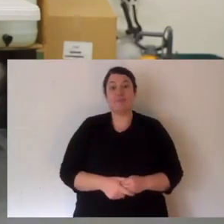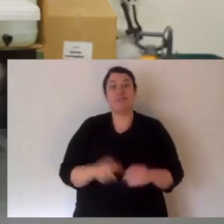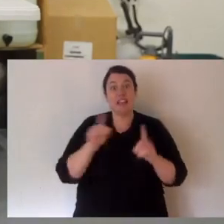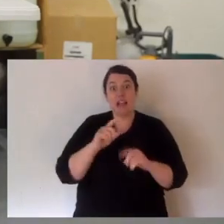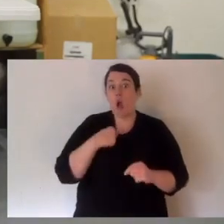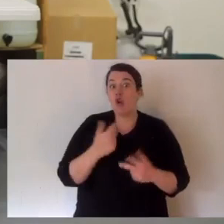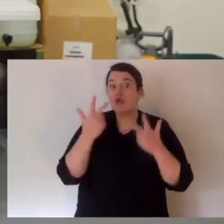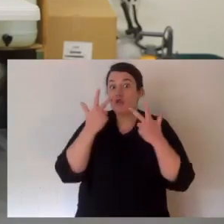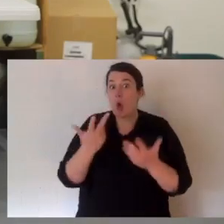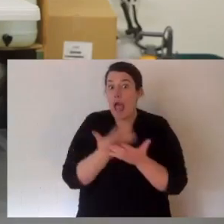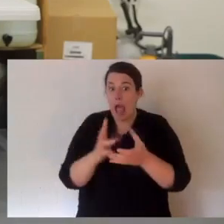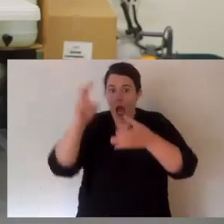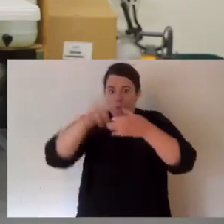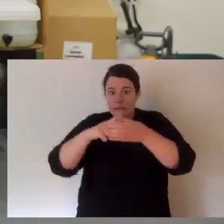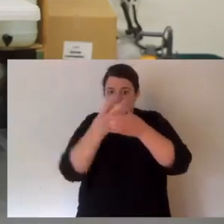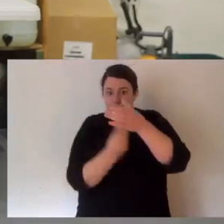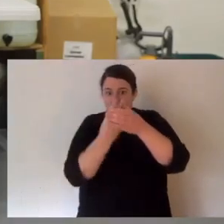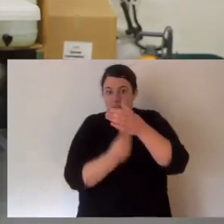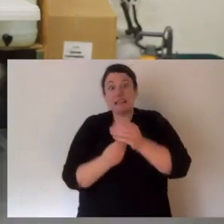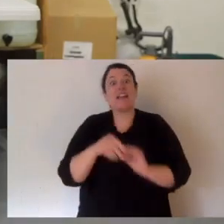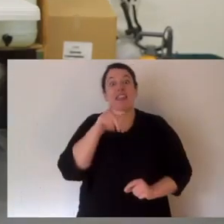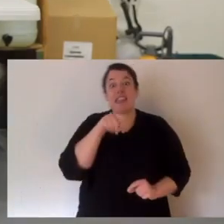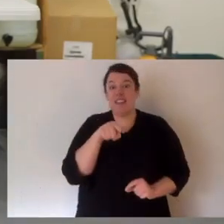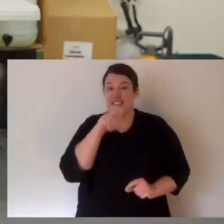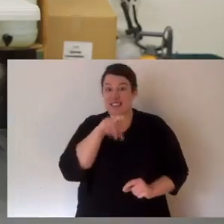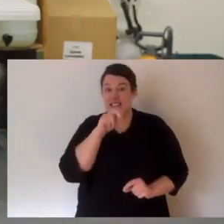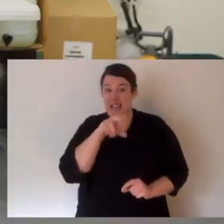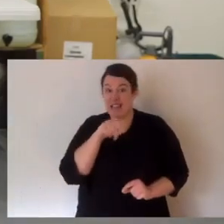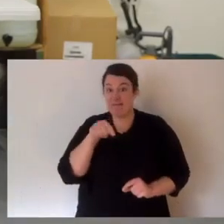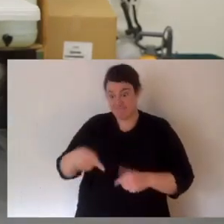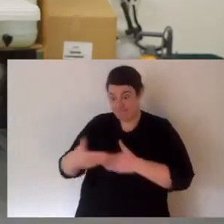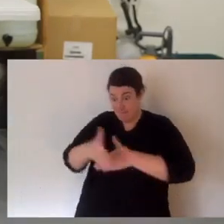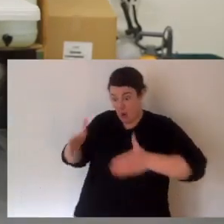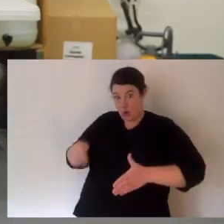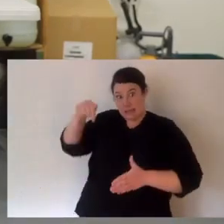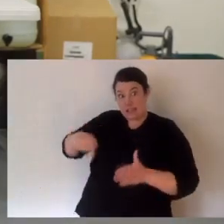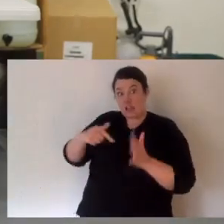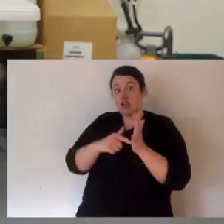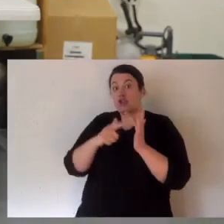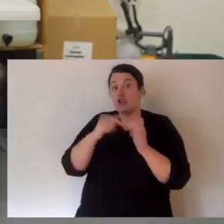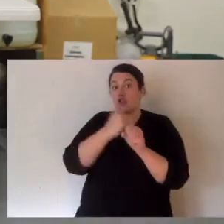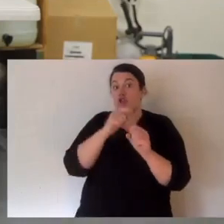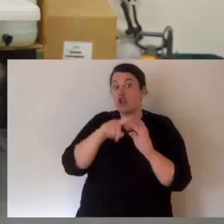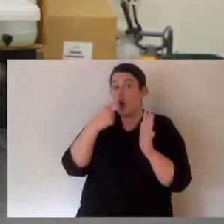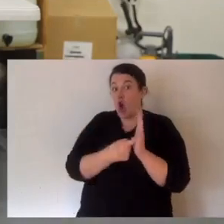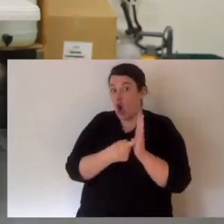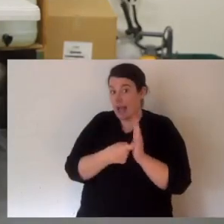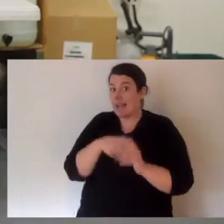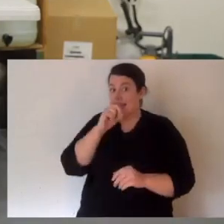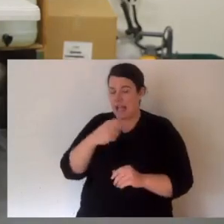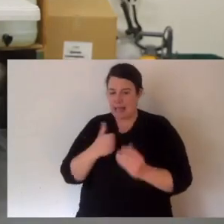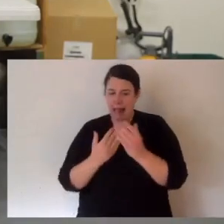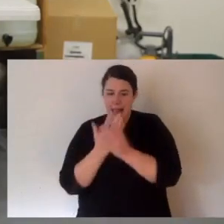Which is to get their head to gently bite on to this vial. Now, this is like a small glass. And over the top,